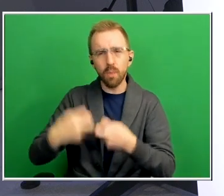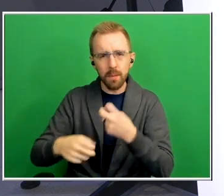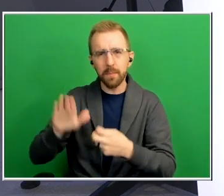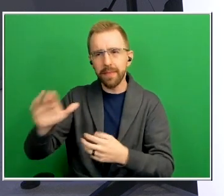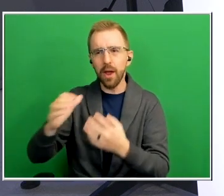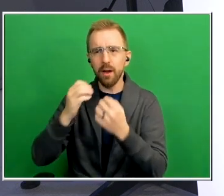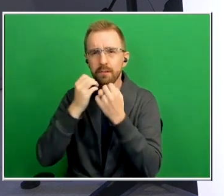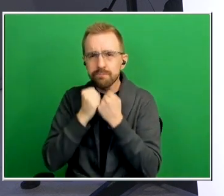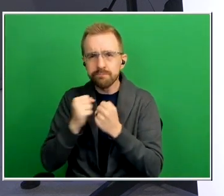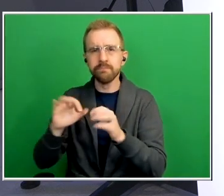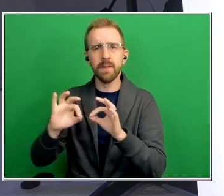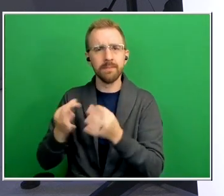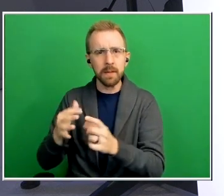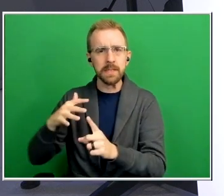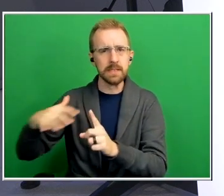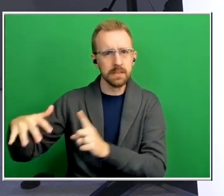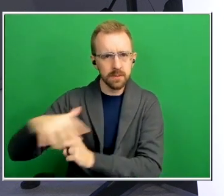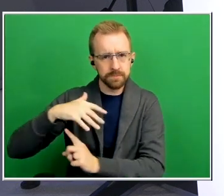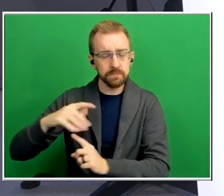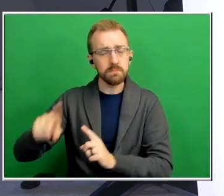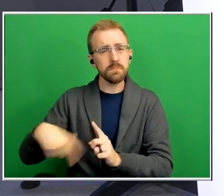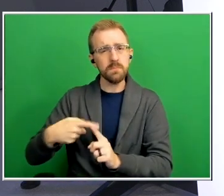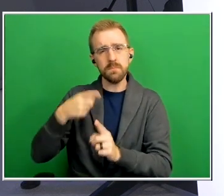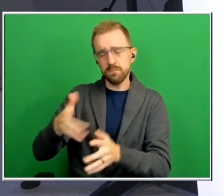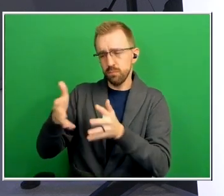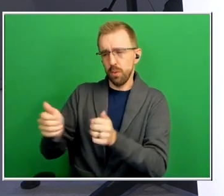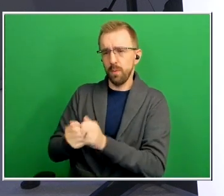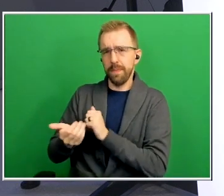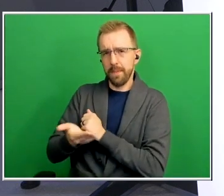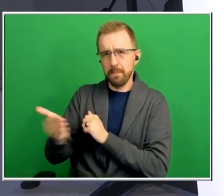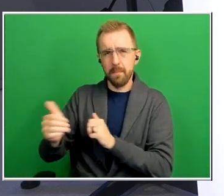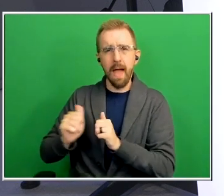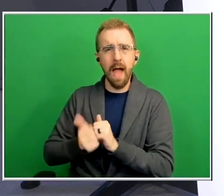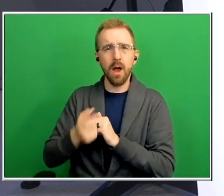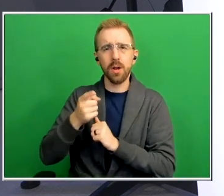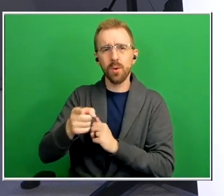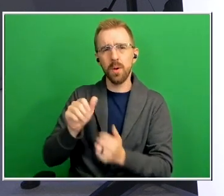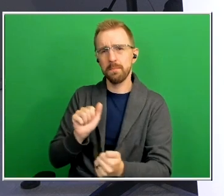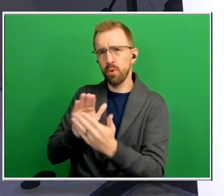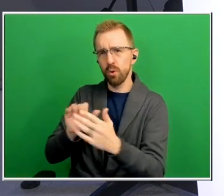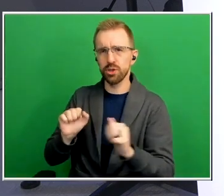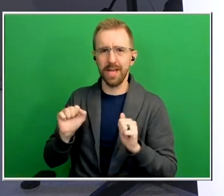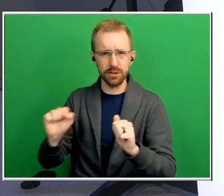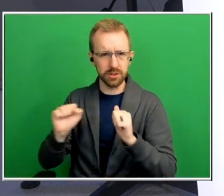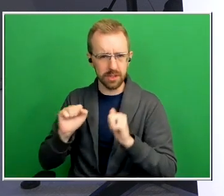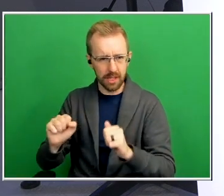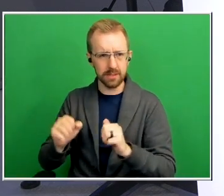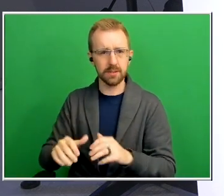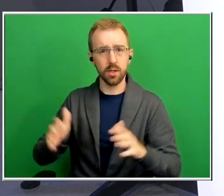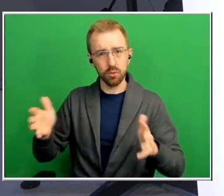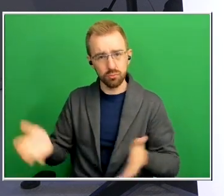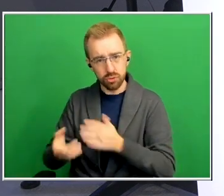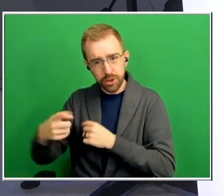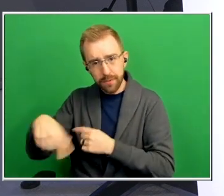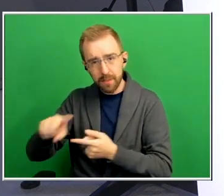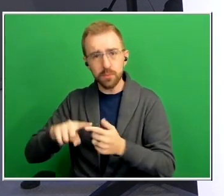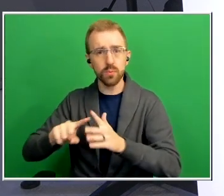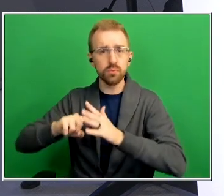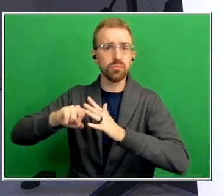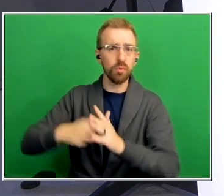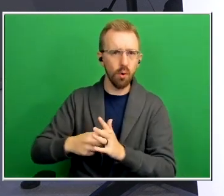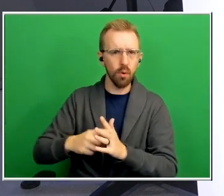when you talk with them how do you talk to them about exercise when it comes to encouraging them to get started and where to start